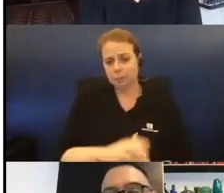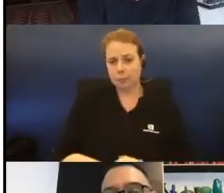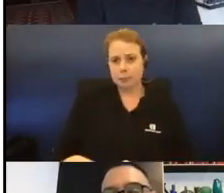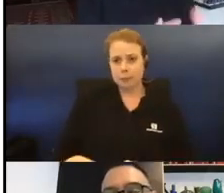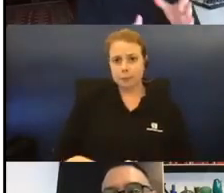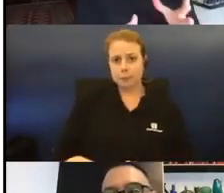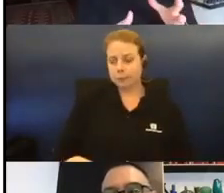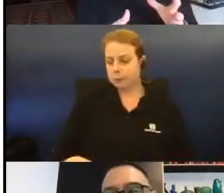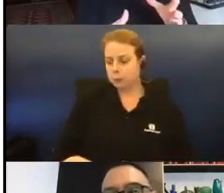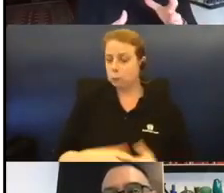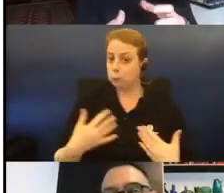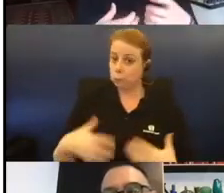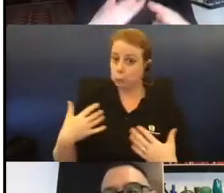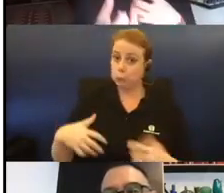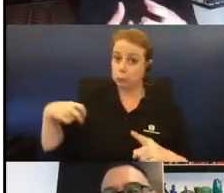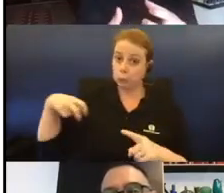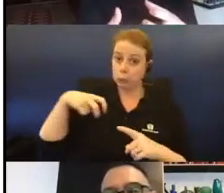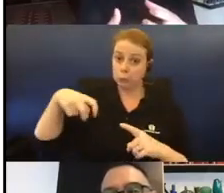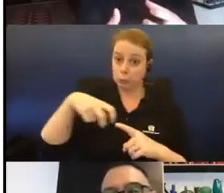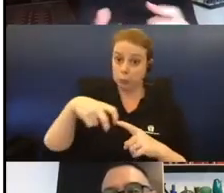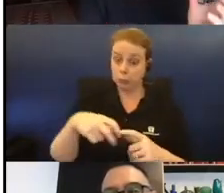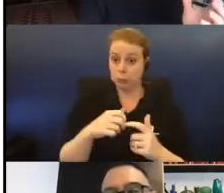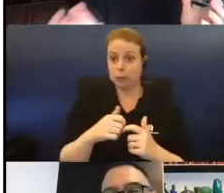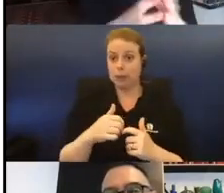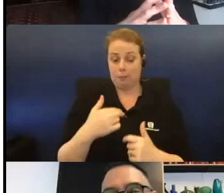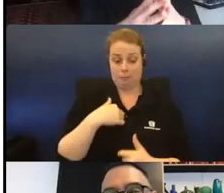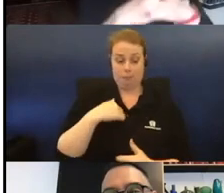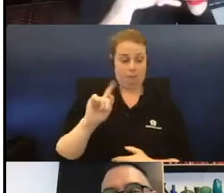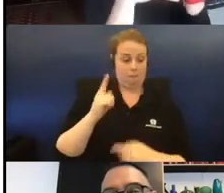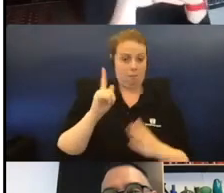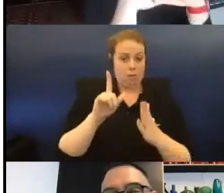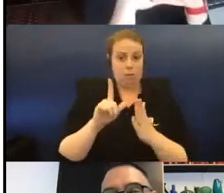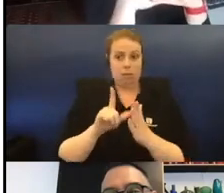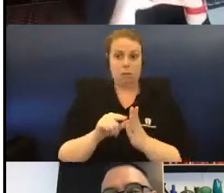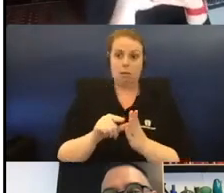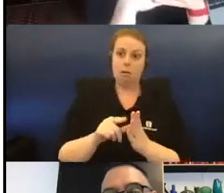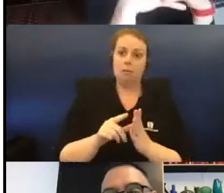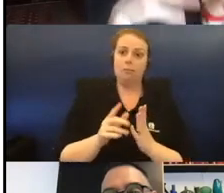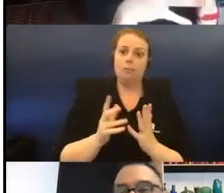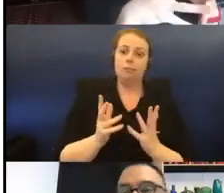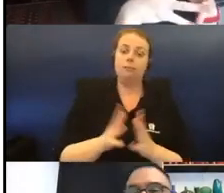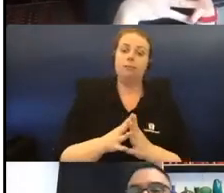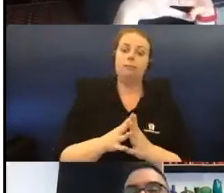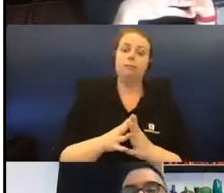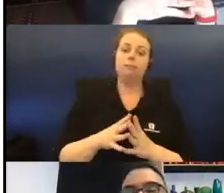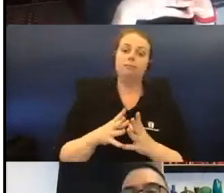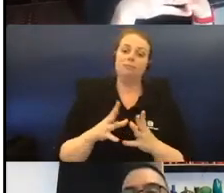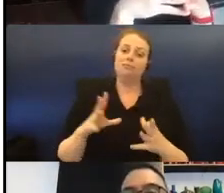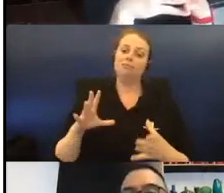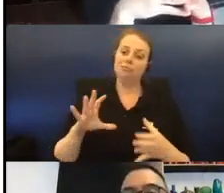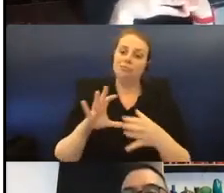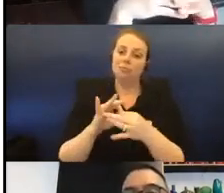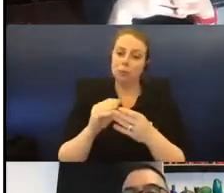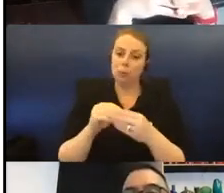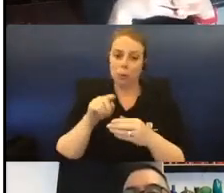It's been quite a journey, me for the first time, kind of reuniting, in a way, with these